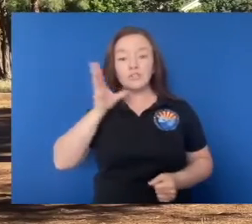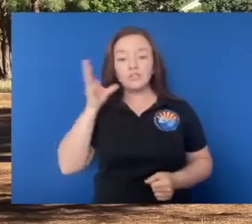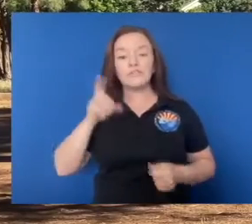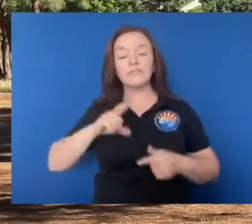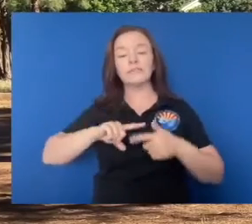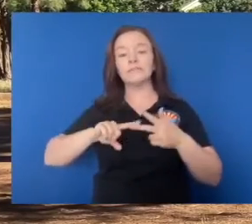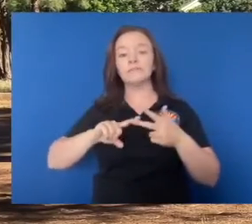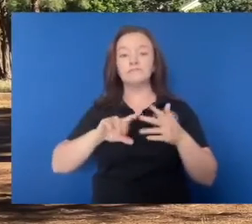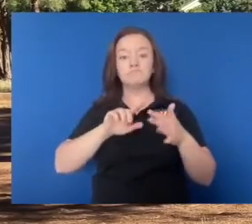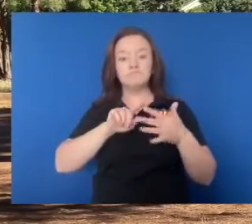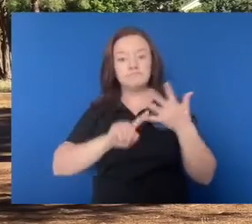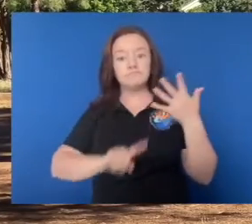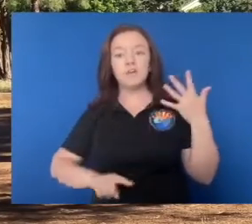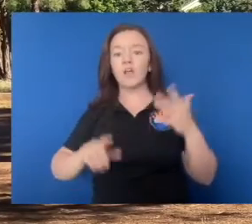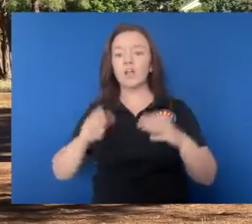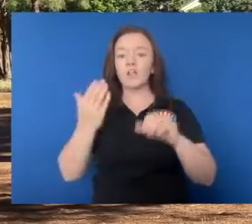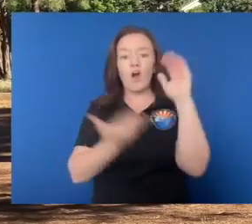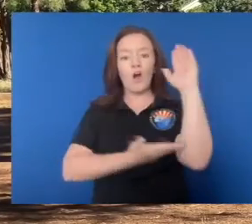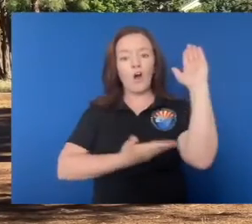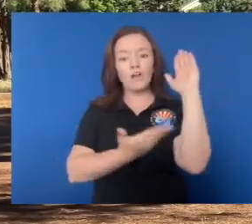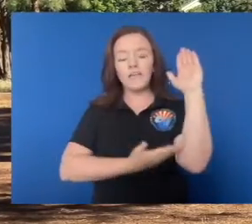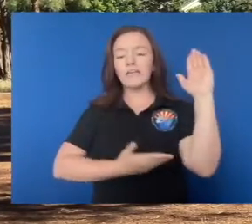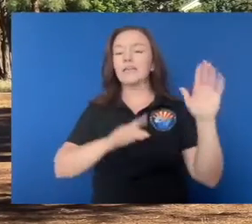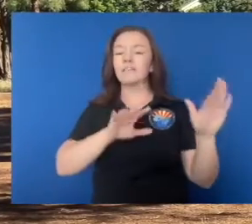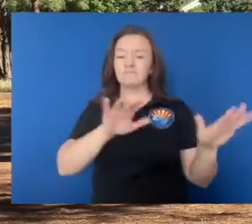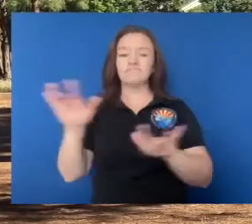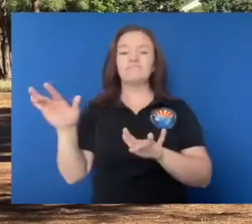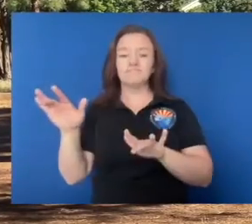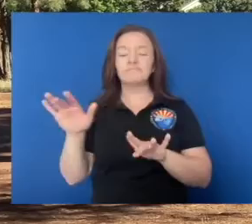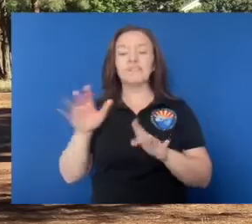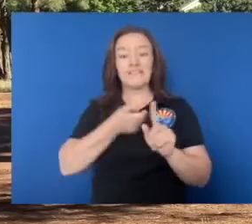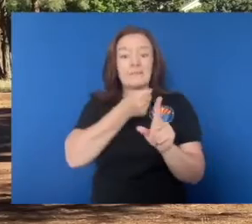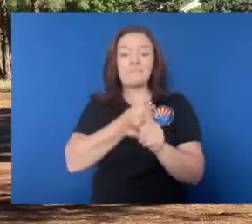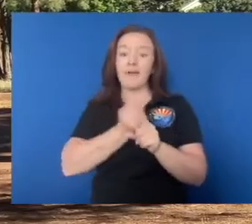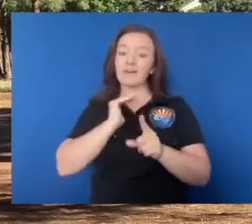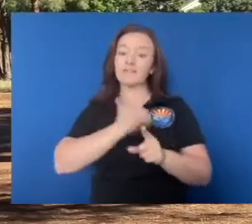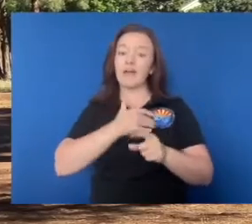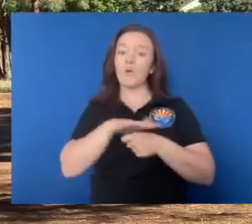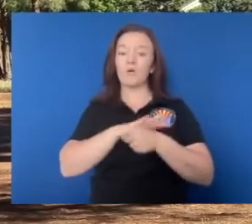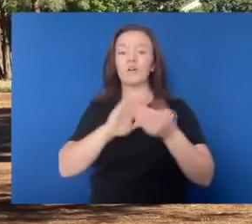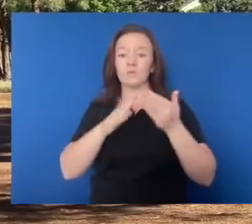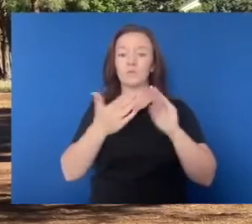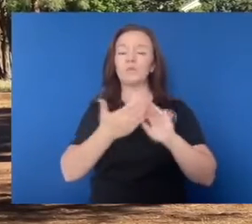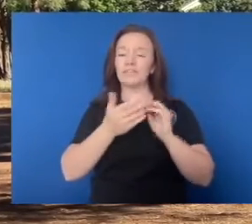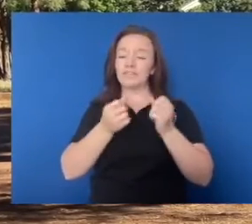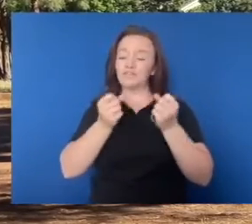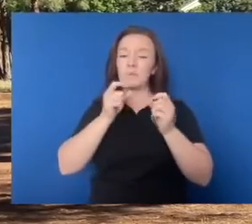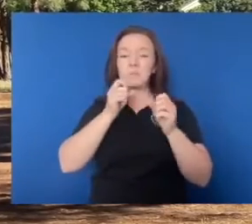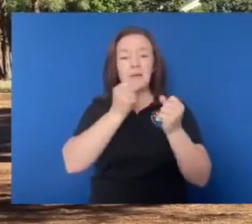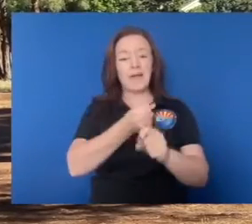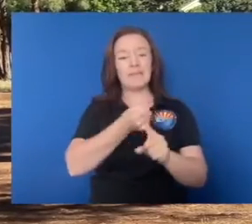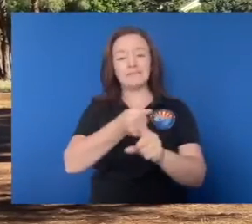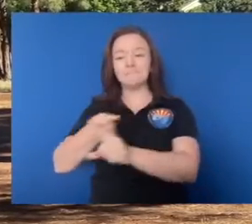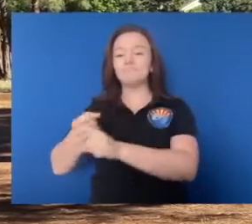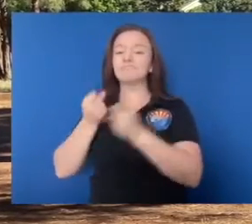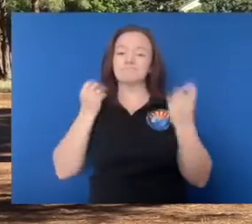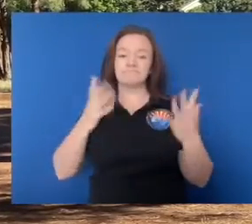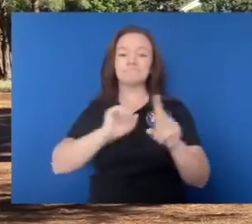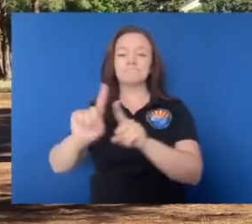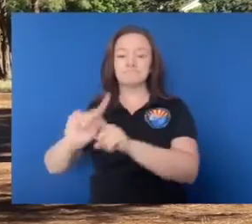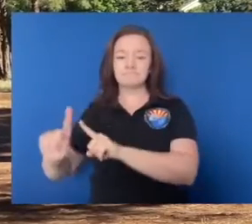logging, et cetera. So, you know, that, that impacts the local community on many, many different levels. So